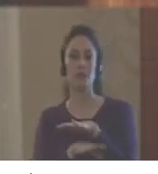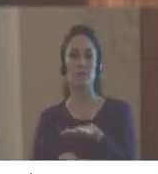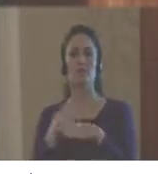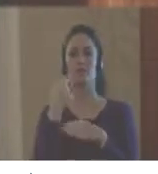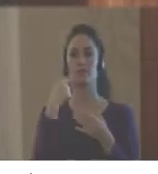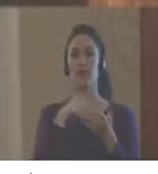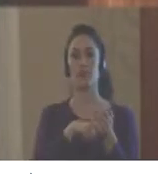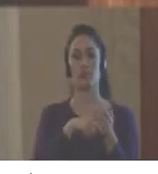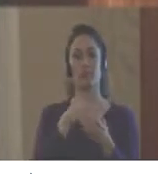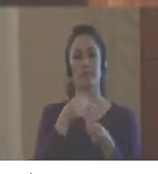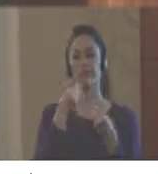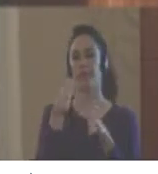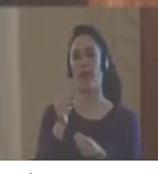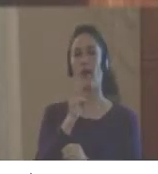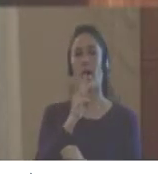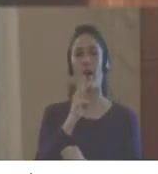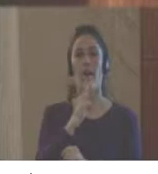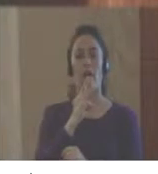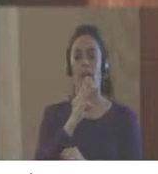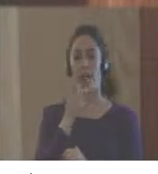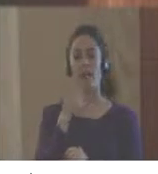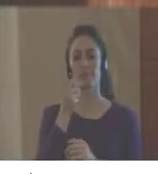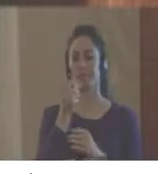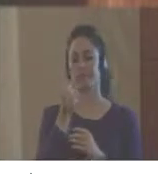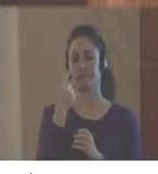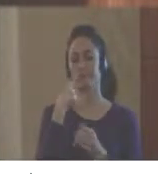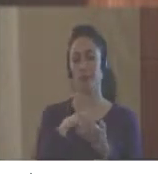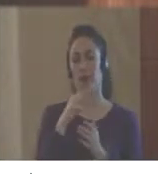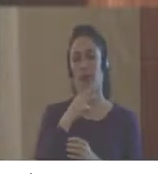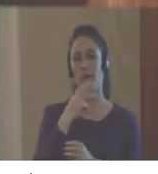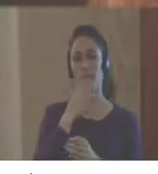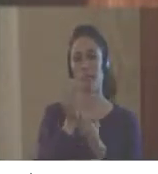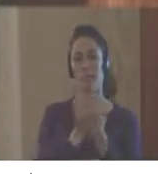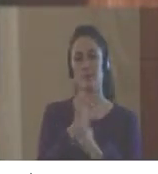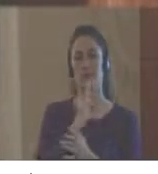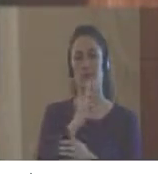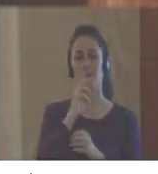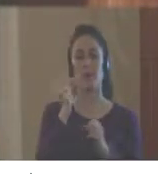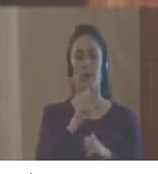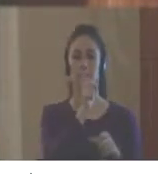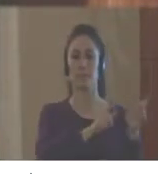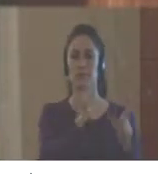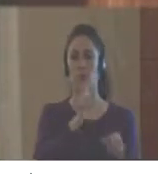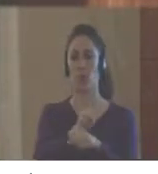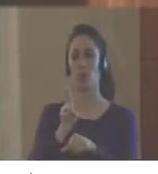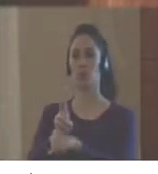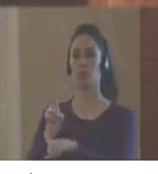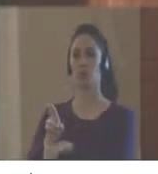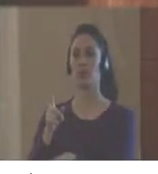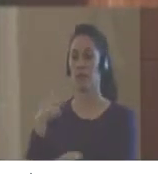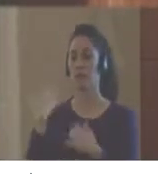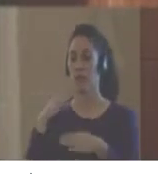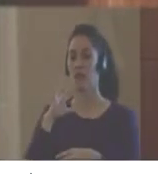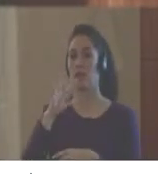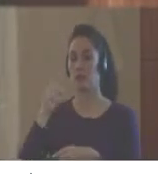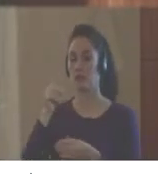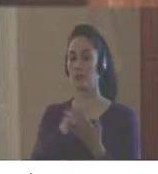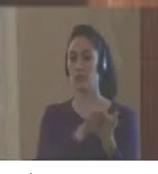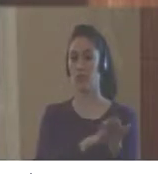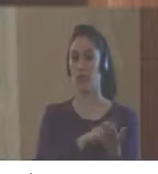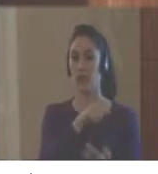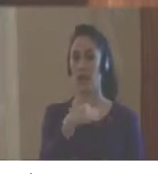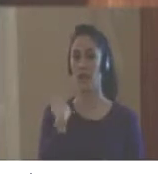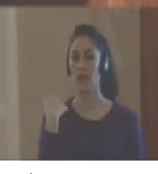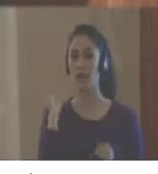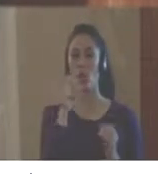provider companies, the one that is providing water supply, for instance, if this company has